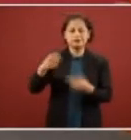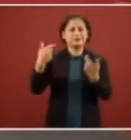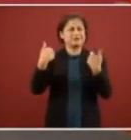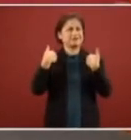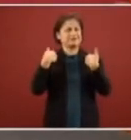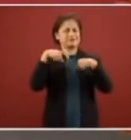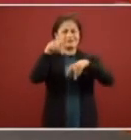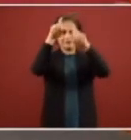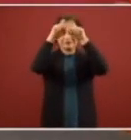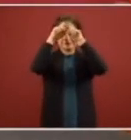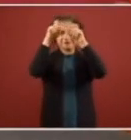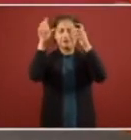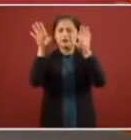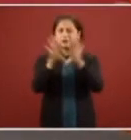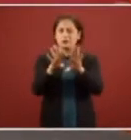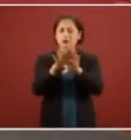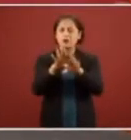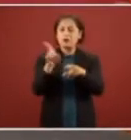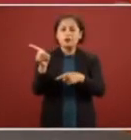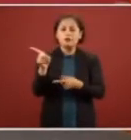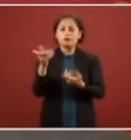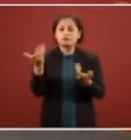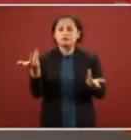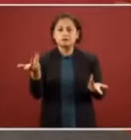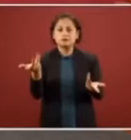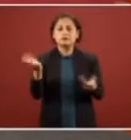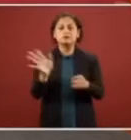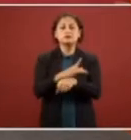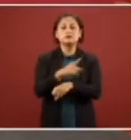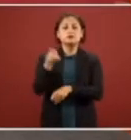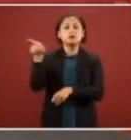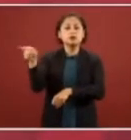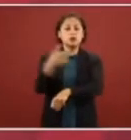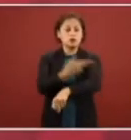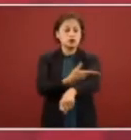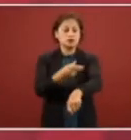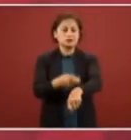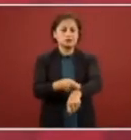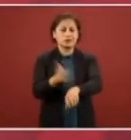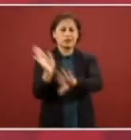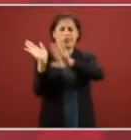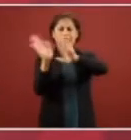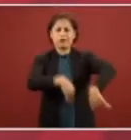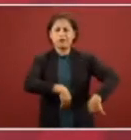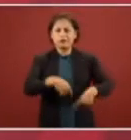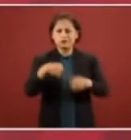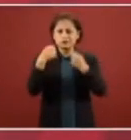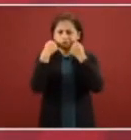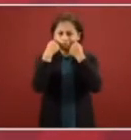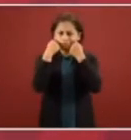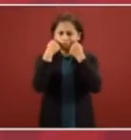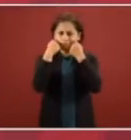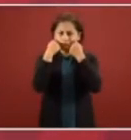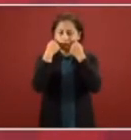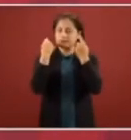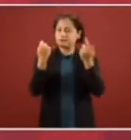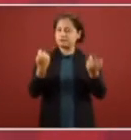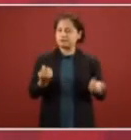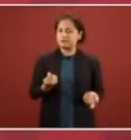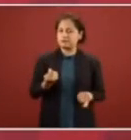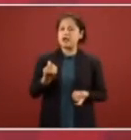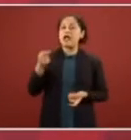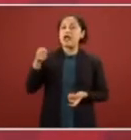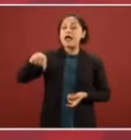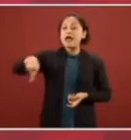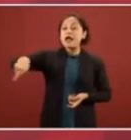honesty is secondary and what